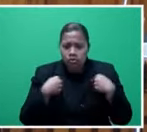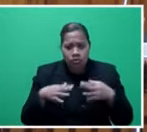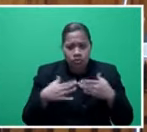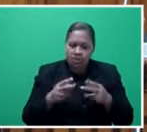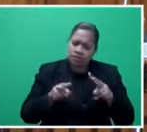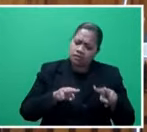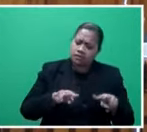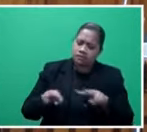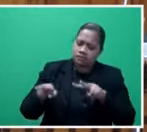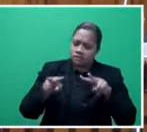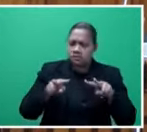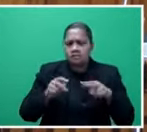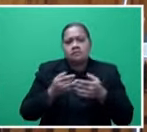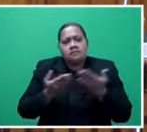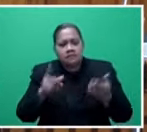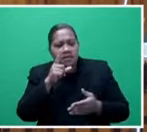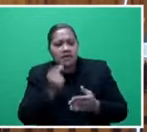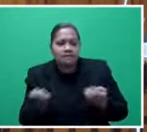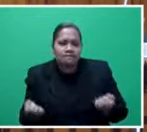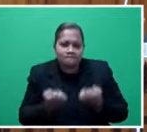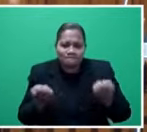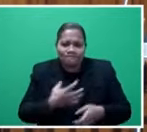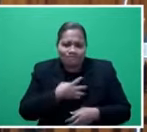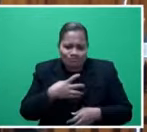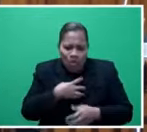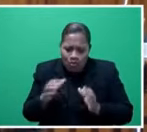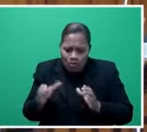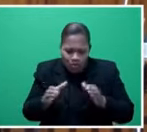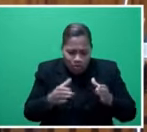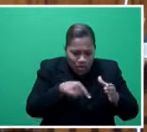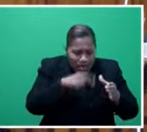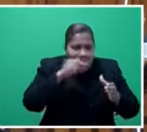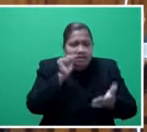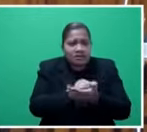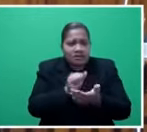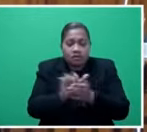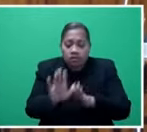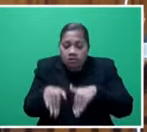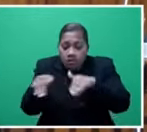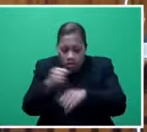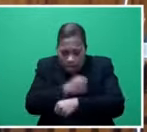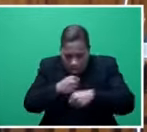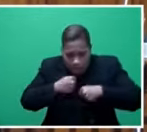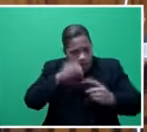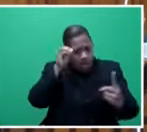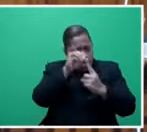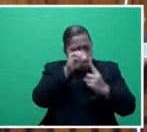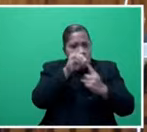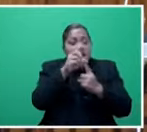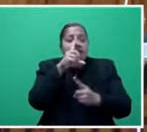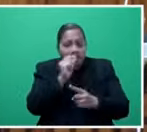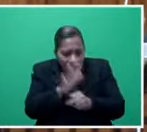for example, how we can encourage more private sector players to, in fact, participate in our objective to ensure that we have access to transportation.